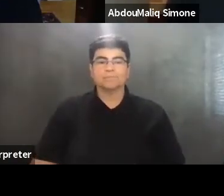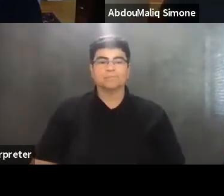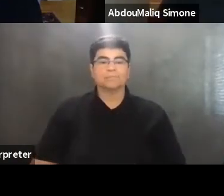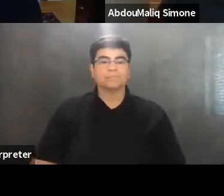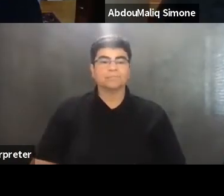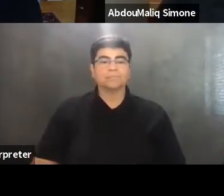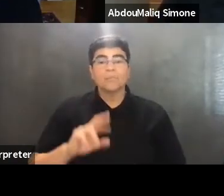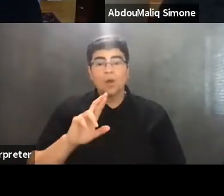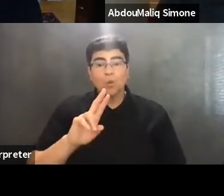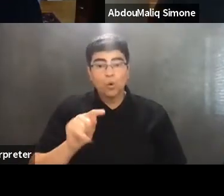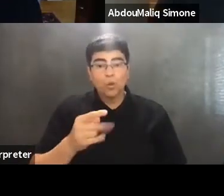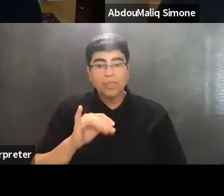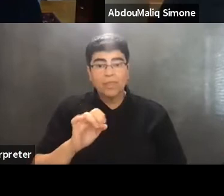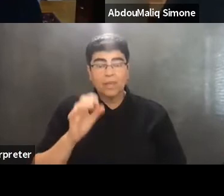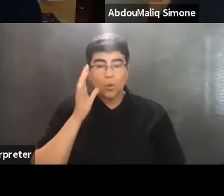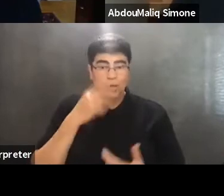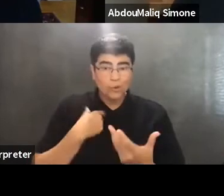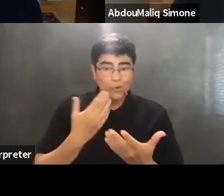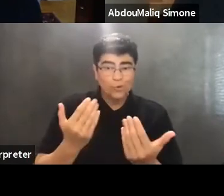Ruthie, will you come in here?